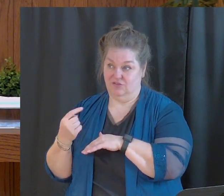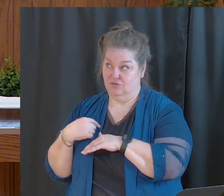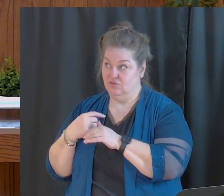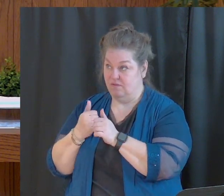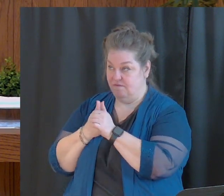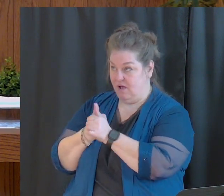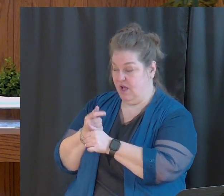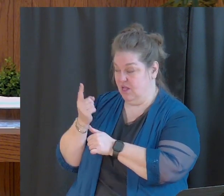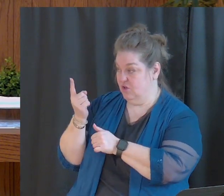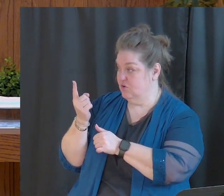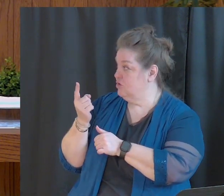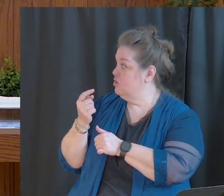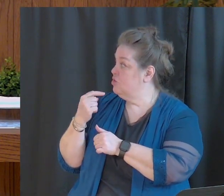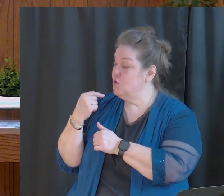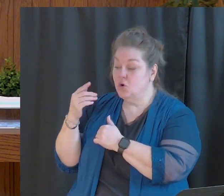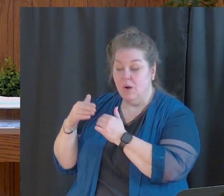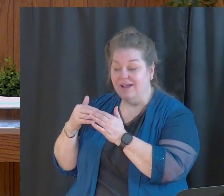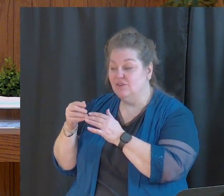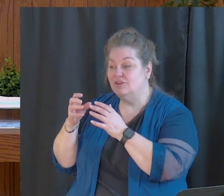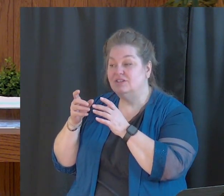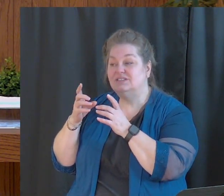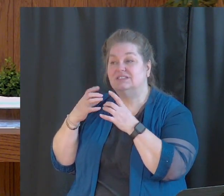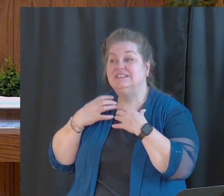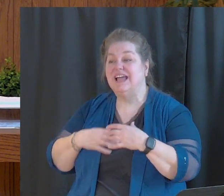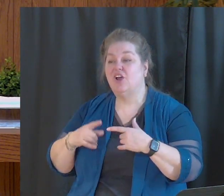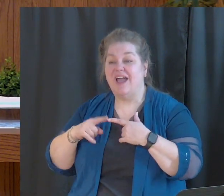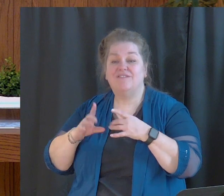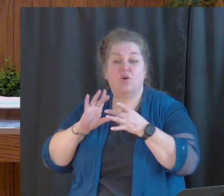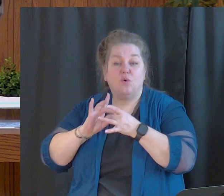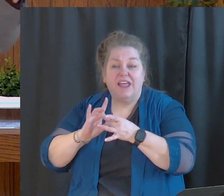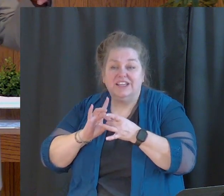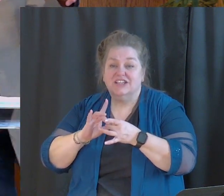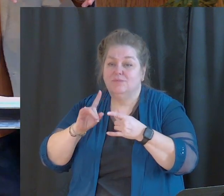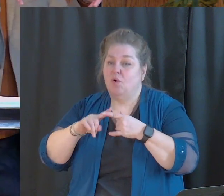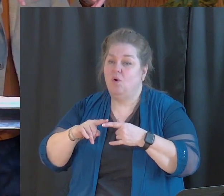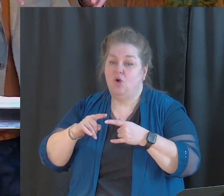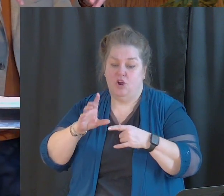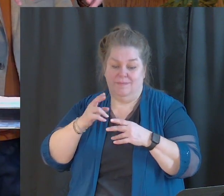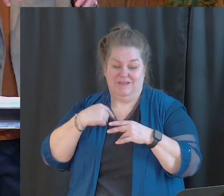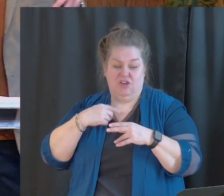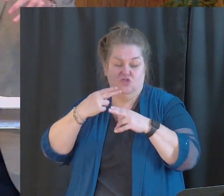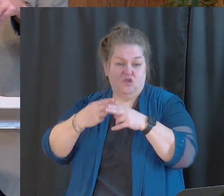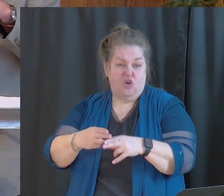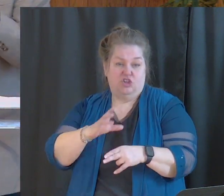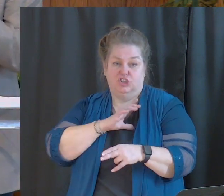follow me, whoever desires to have a relationship with me, whoever desires to be called Christian,